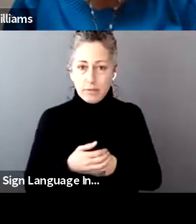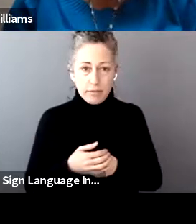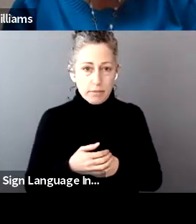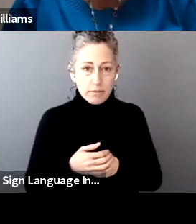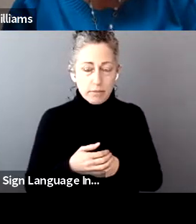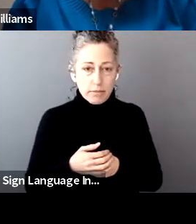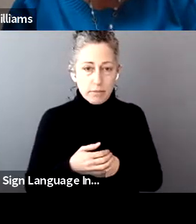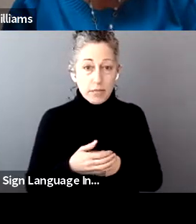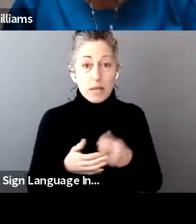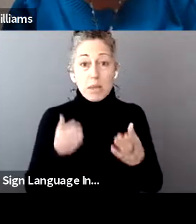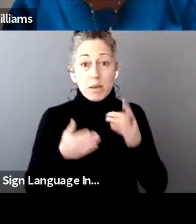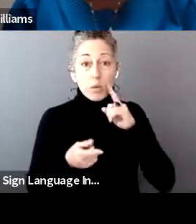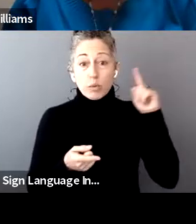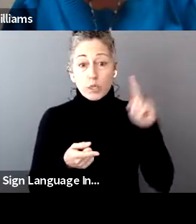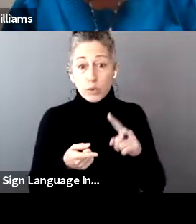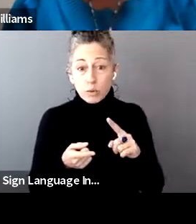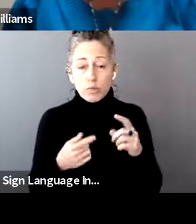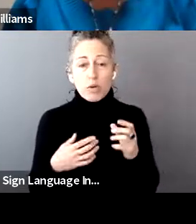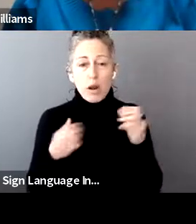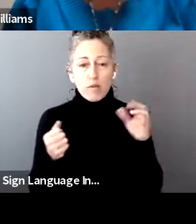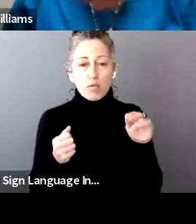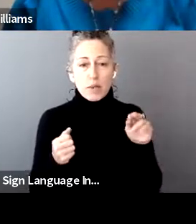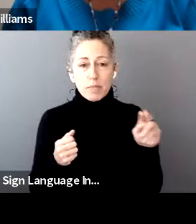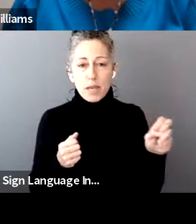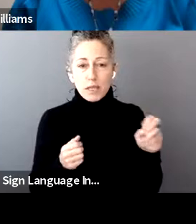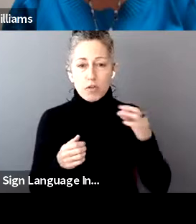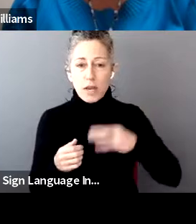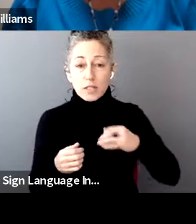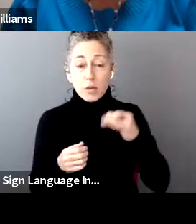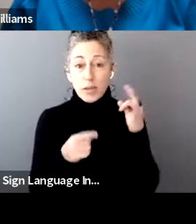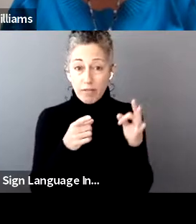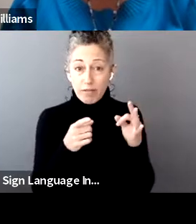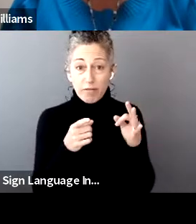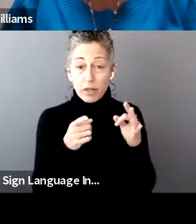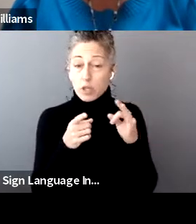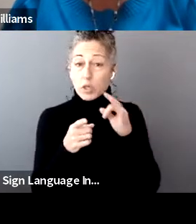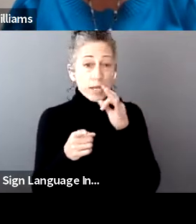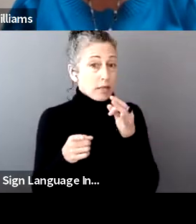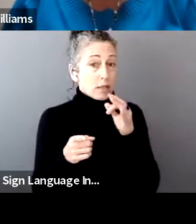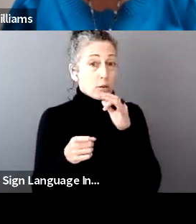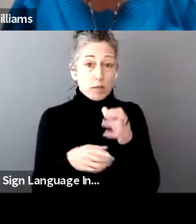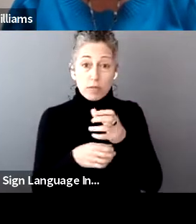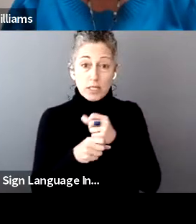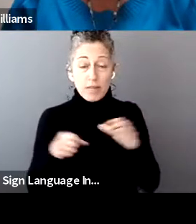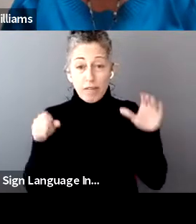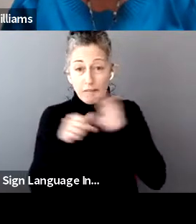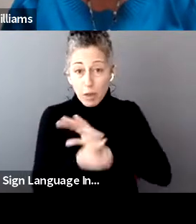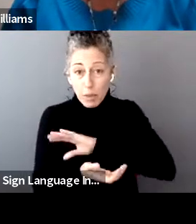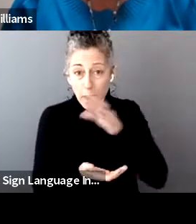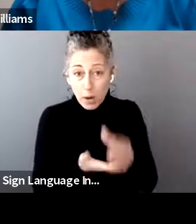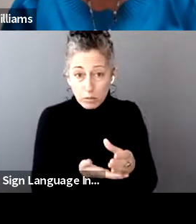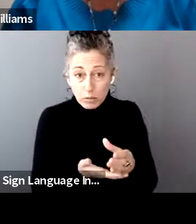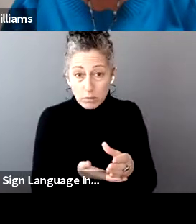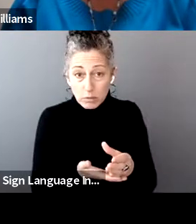your recovery rebate credit. So as Tracy said, if you did not get the full amount that you're eligible for, you